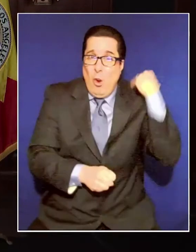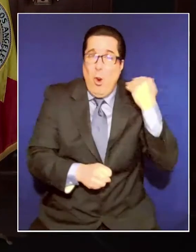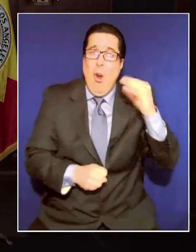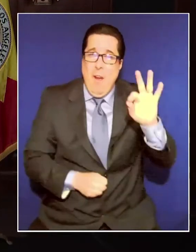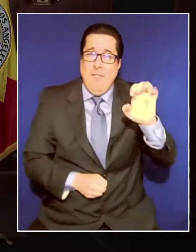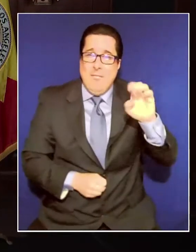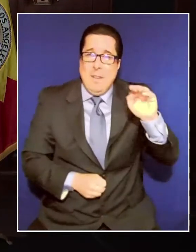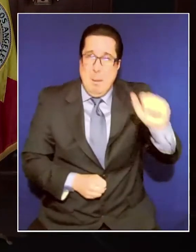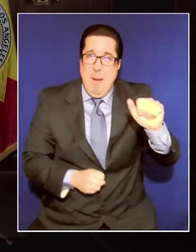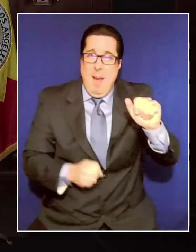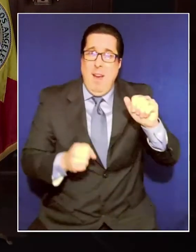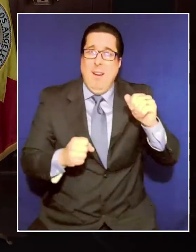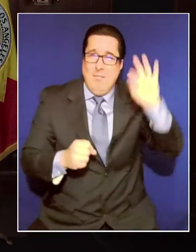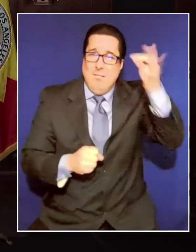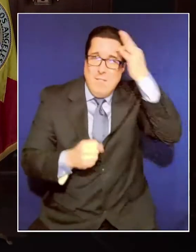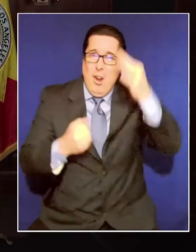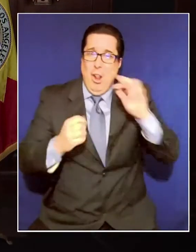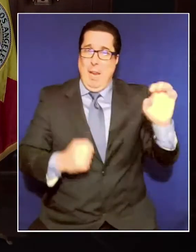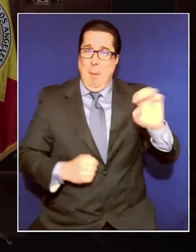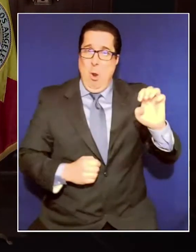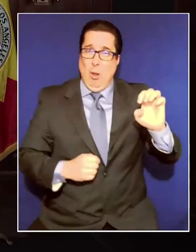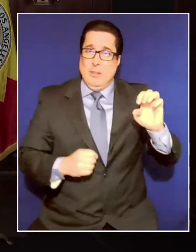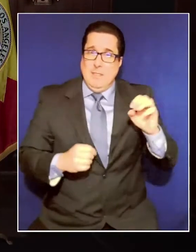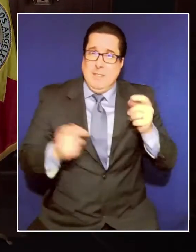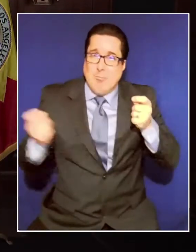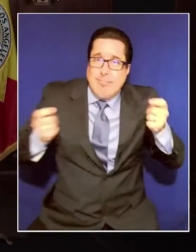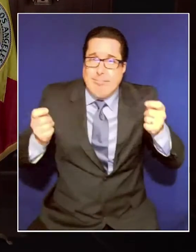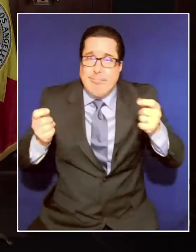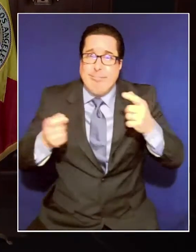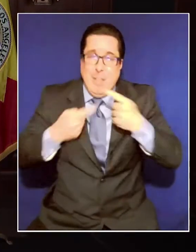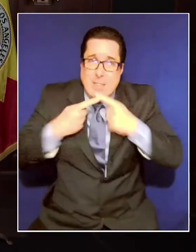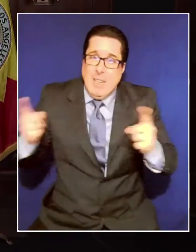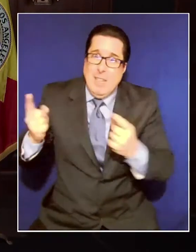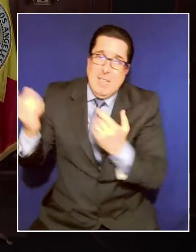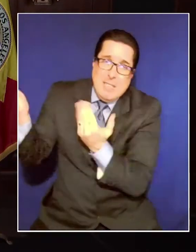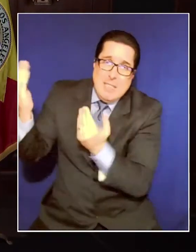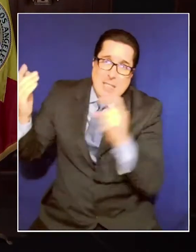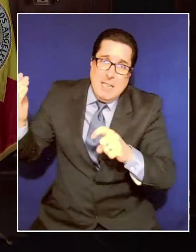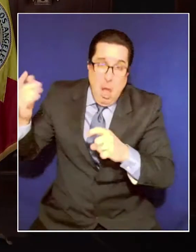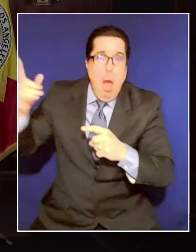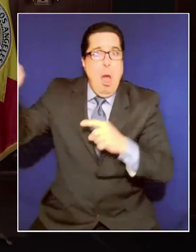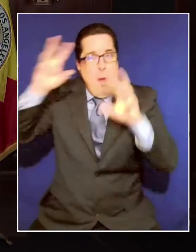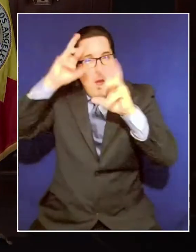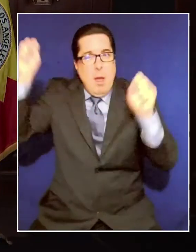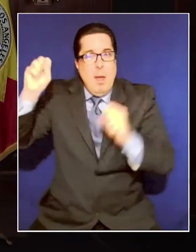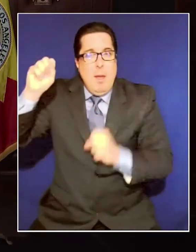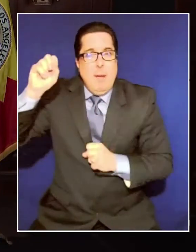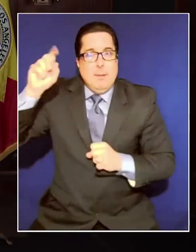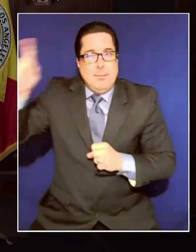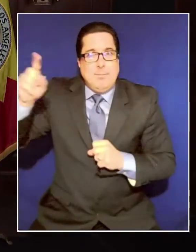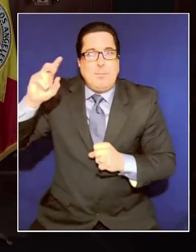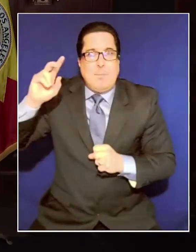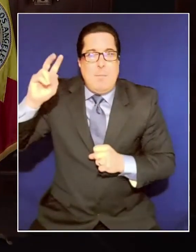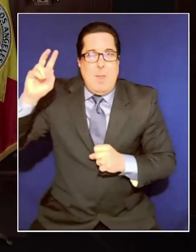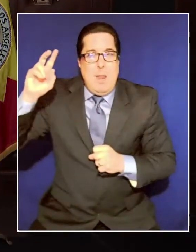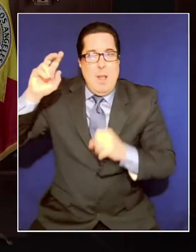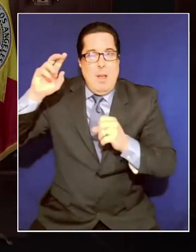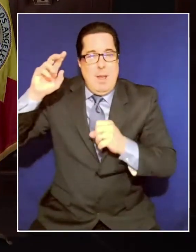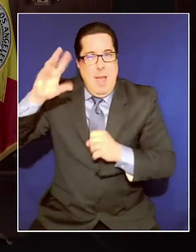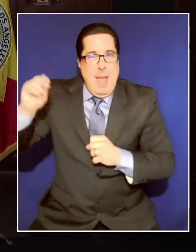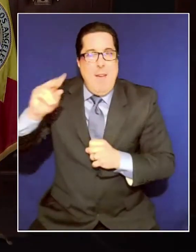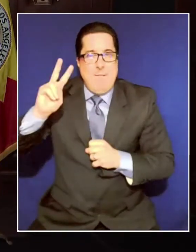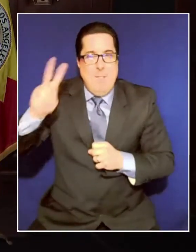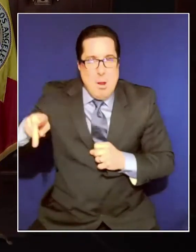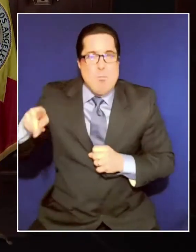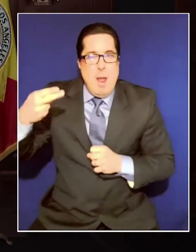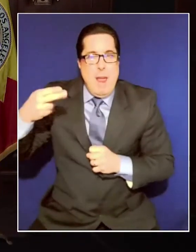to homelessness. And I want to thank again President Biden, Vice President Harris, our Congress, and all the workers at FEMA who are now providing